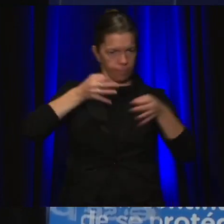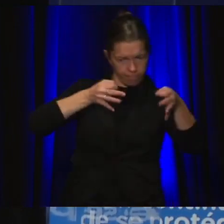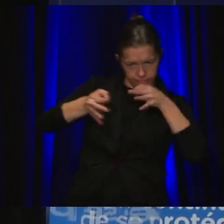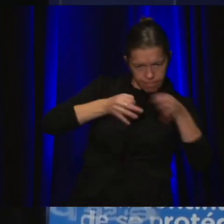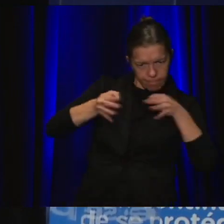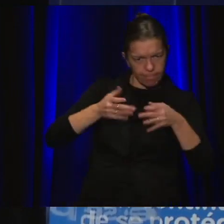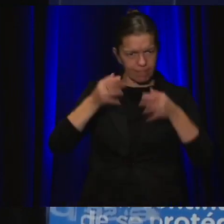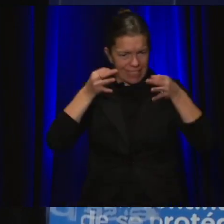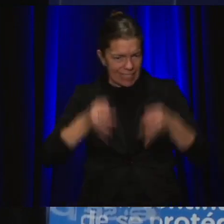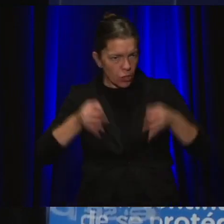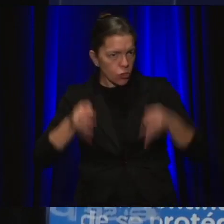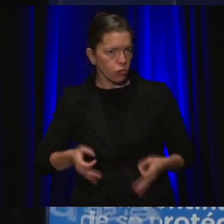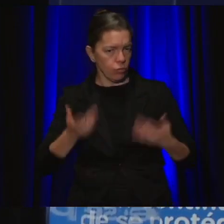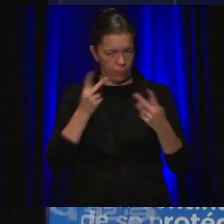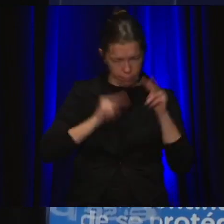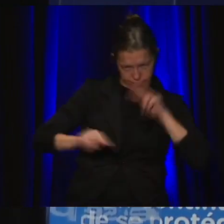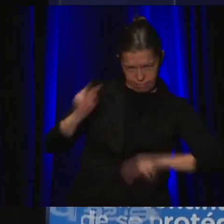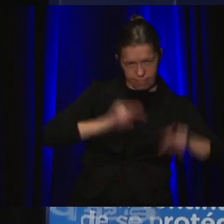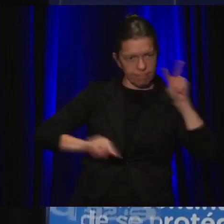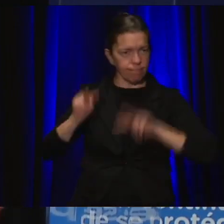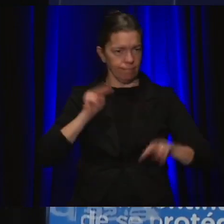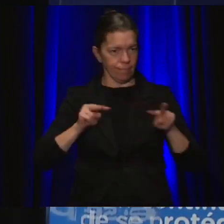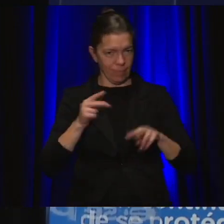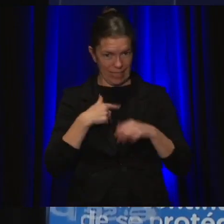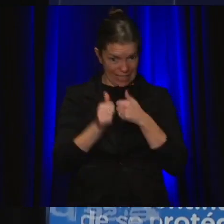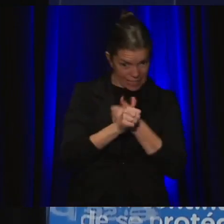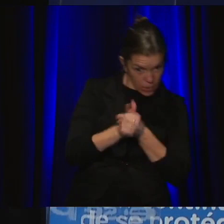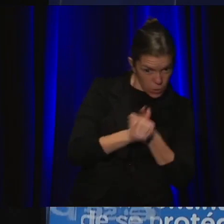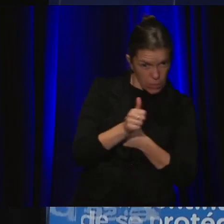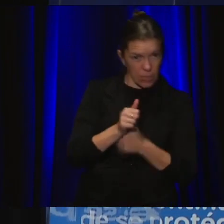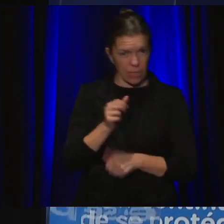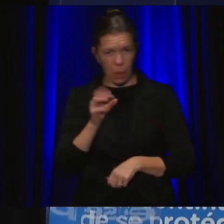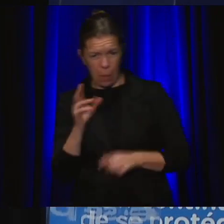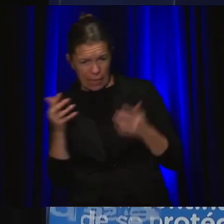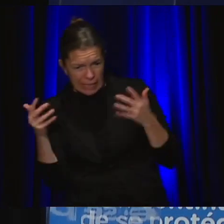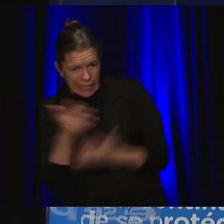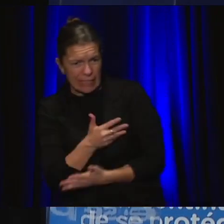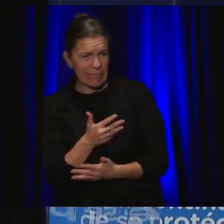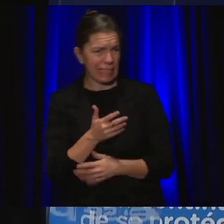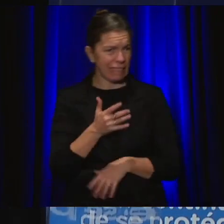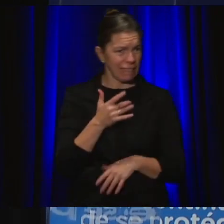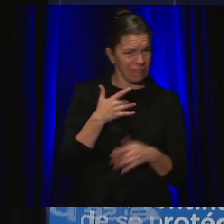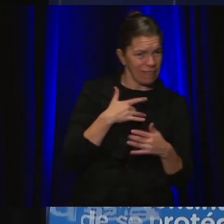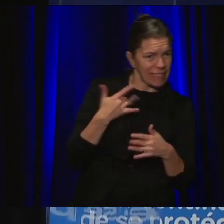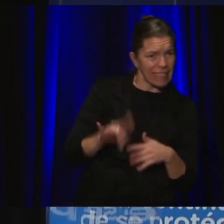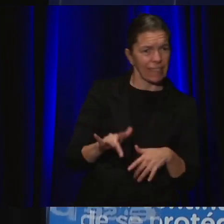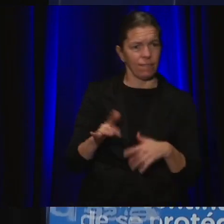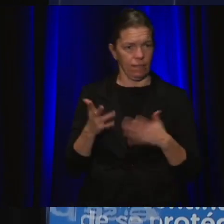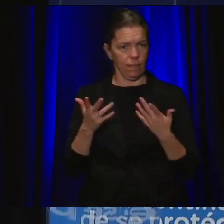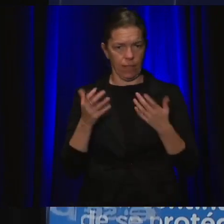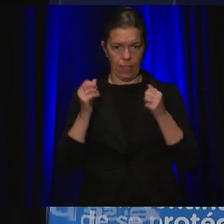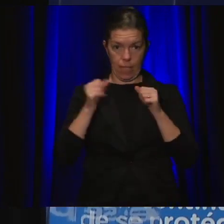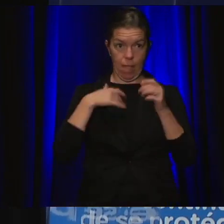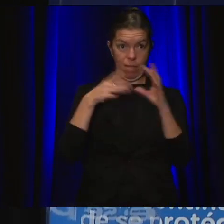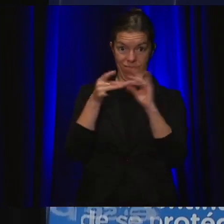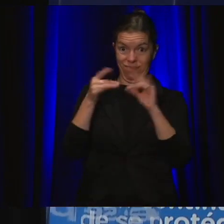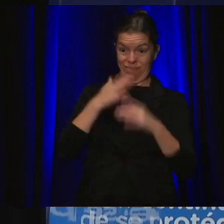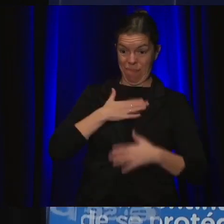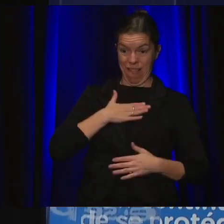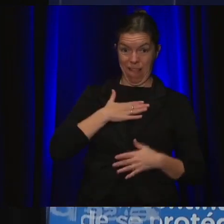lower kind of party. Just for example, I told I was supposed to be 15. I decided to go be to seven just because